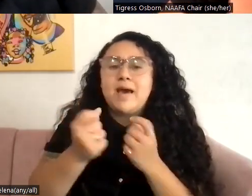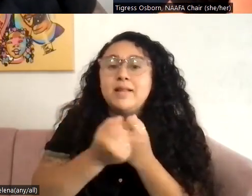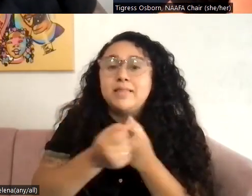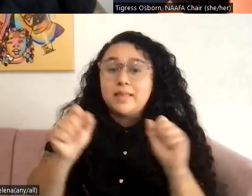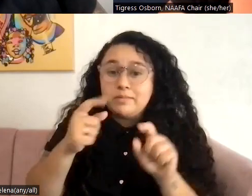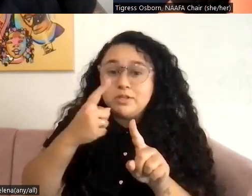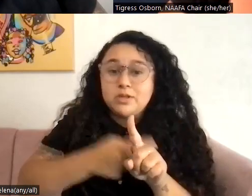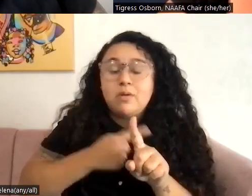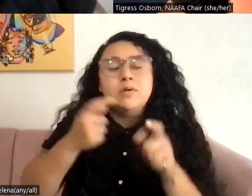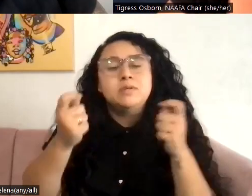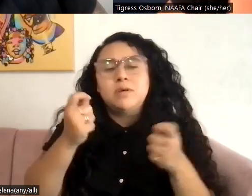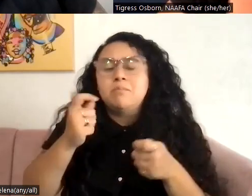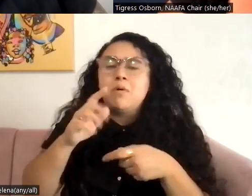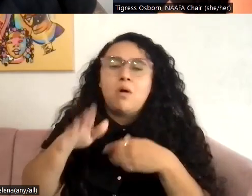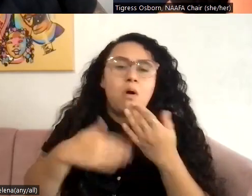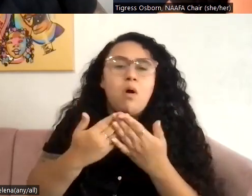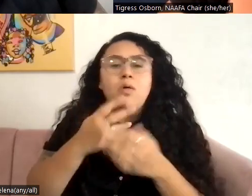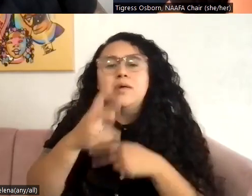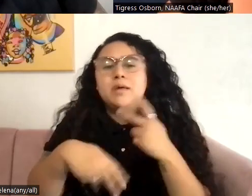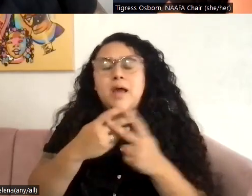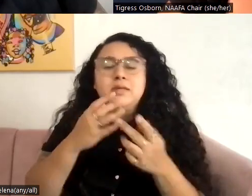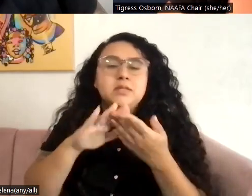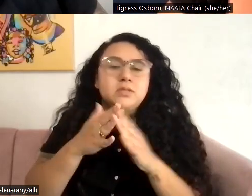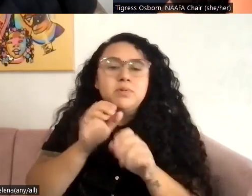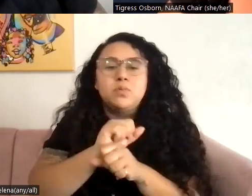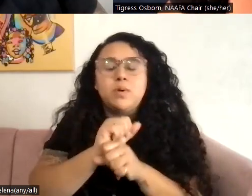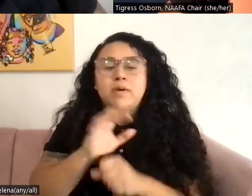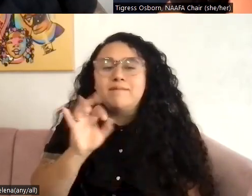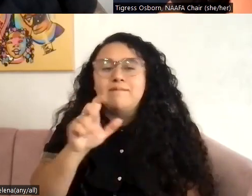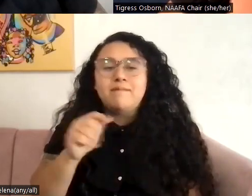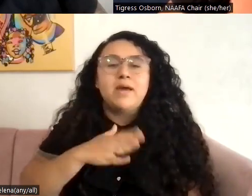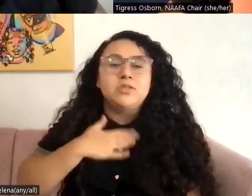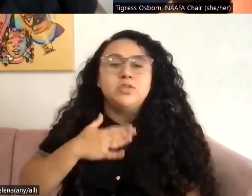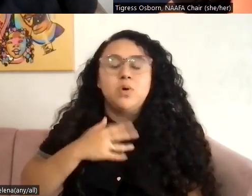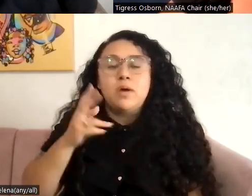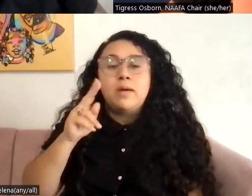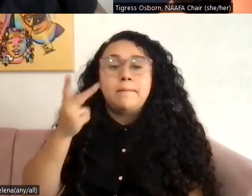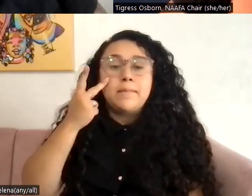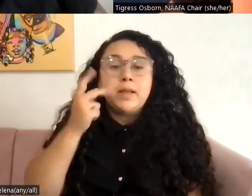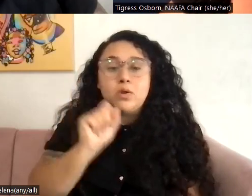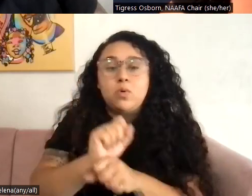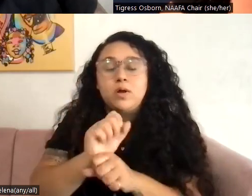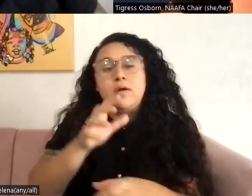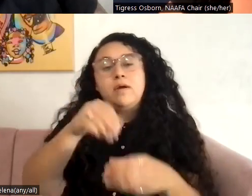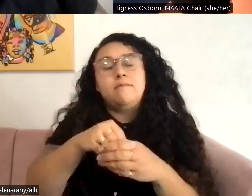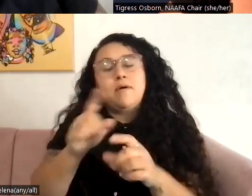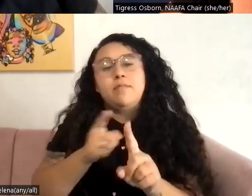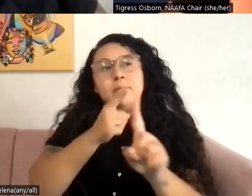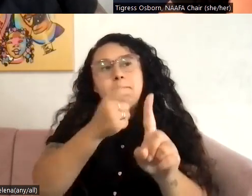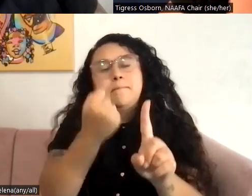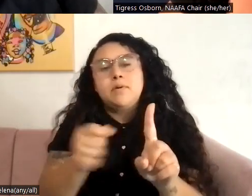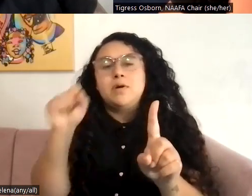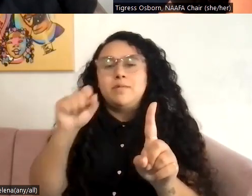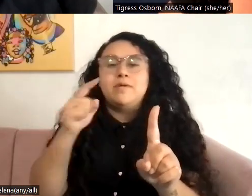all forms of community work and fat joy and political work that are part of the movement for fat liberation